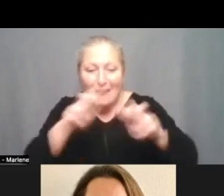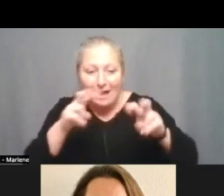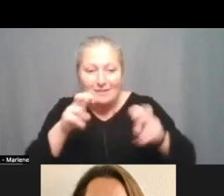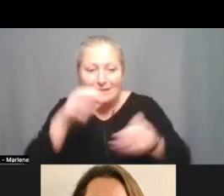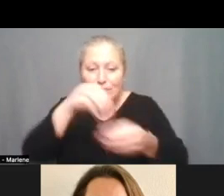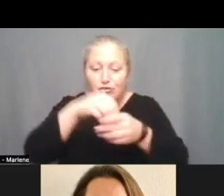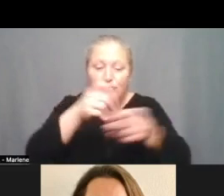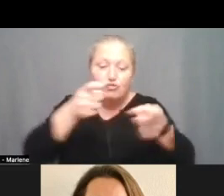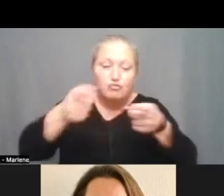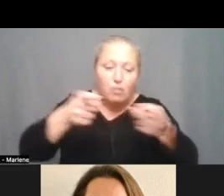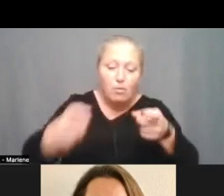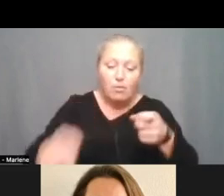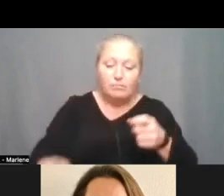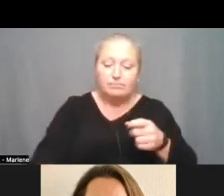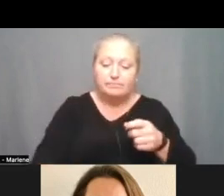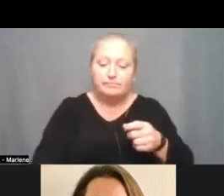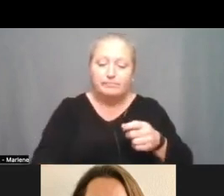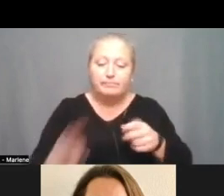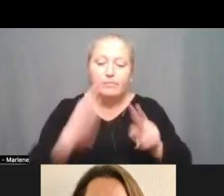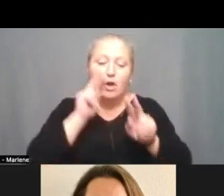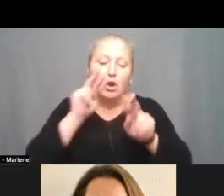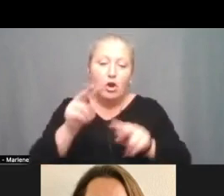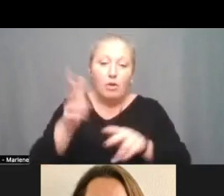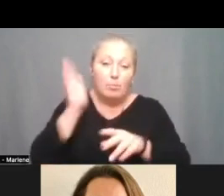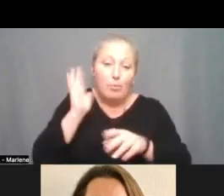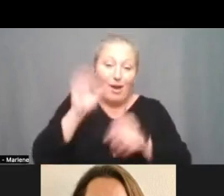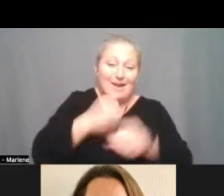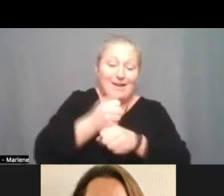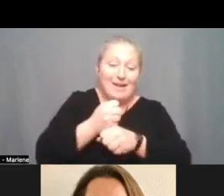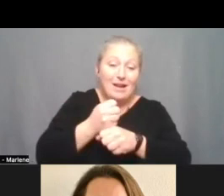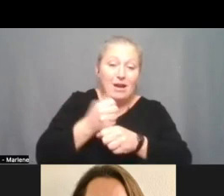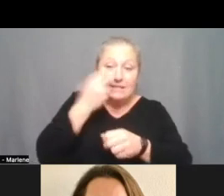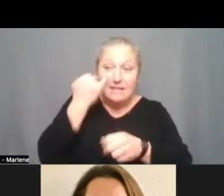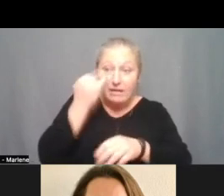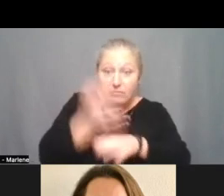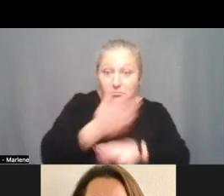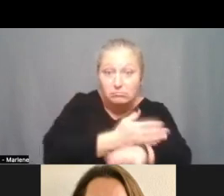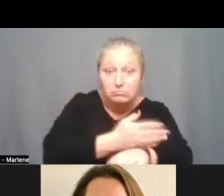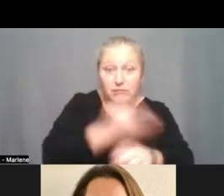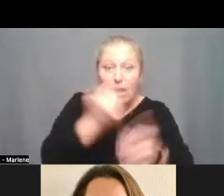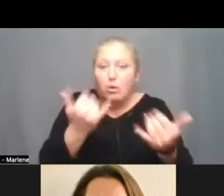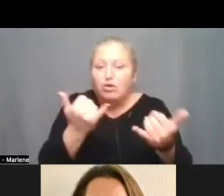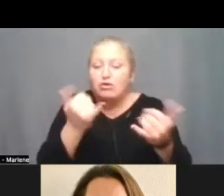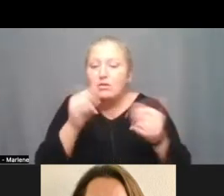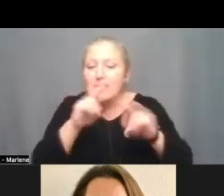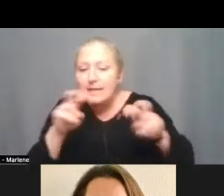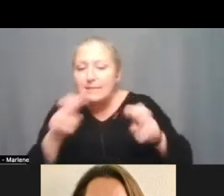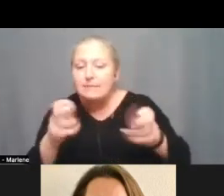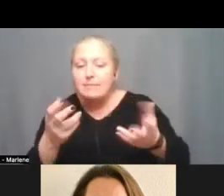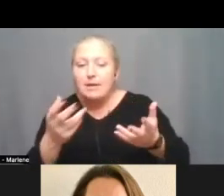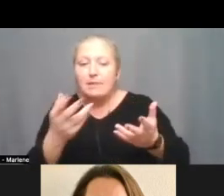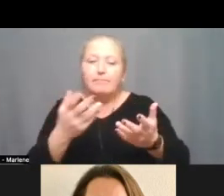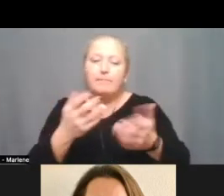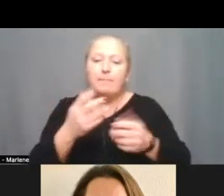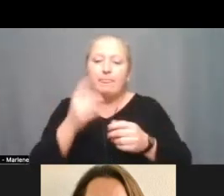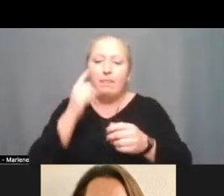and looked at prior year findings to see what progress have been made and what their current assessment is so again for